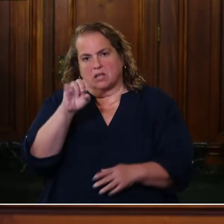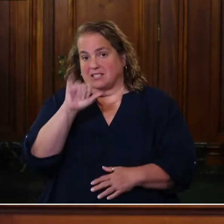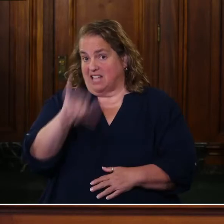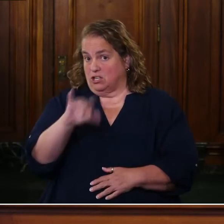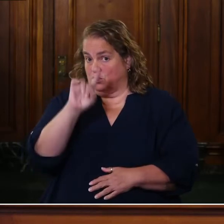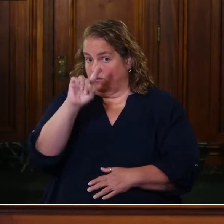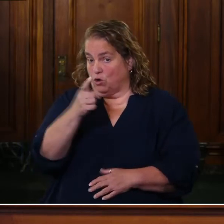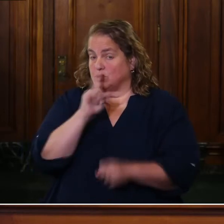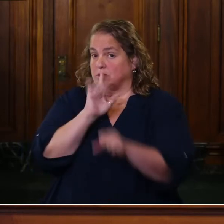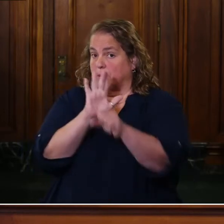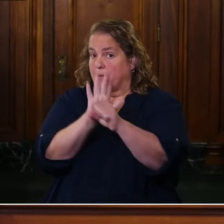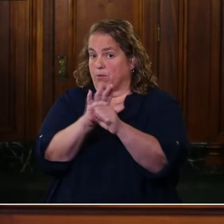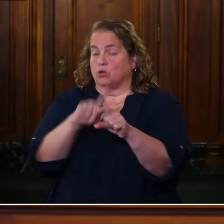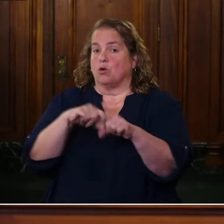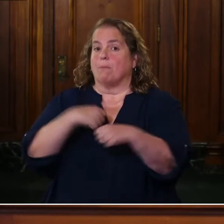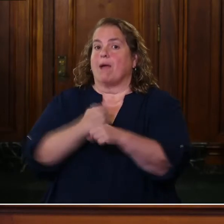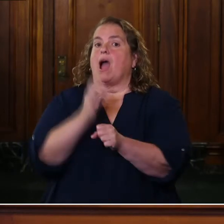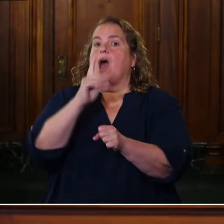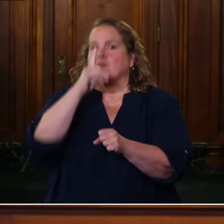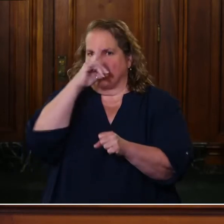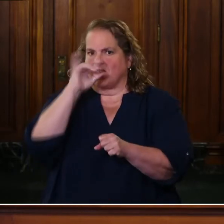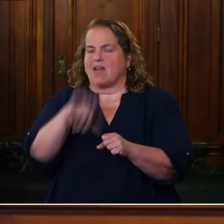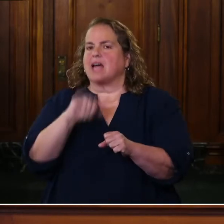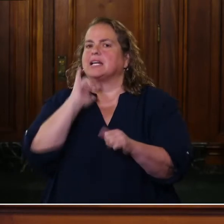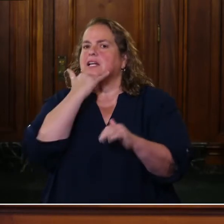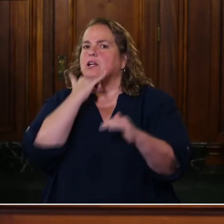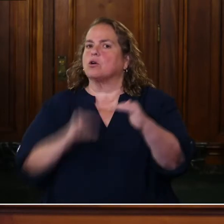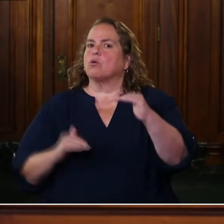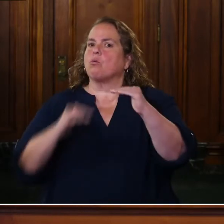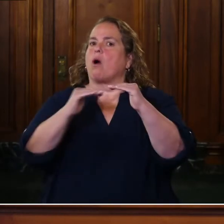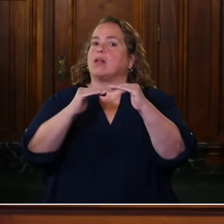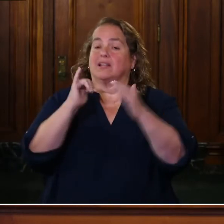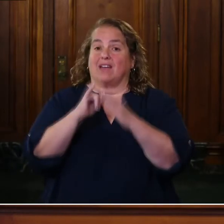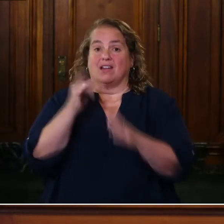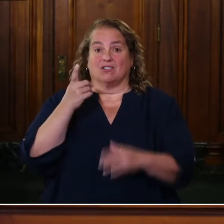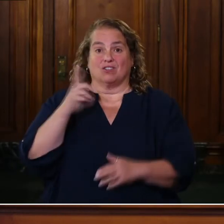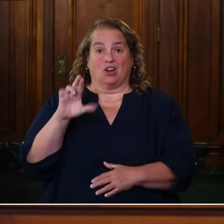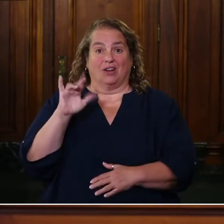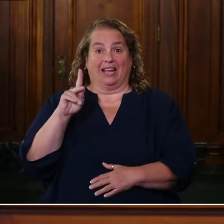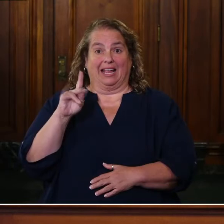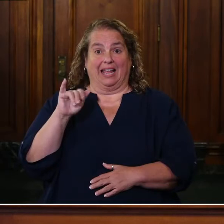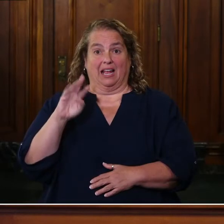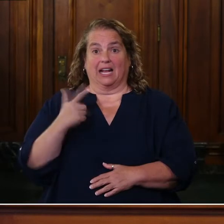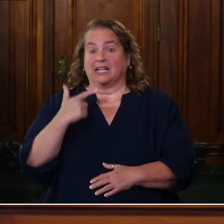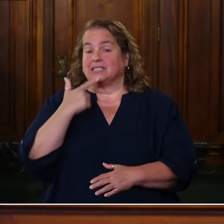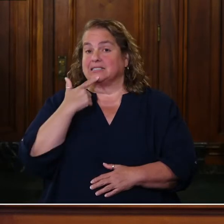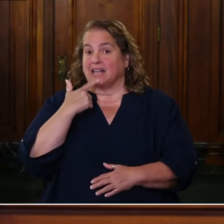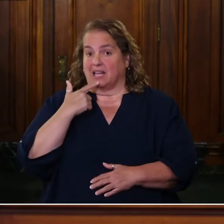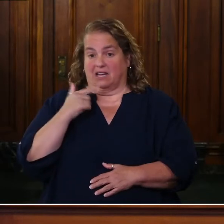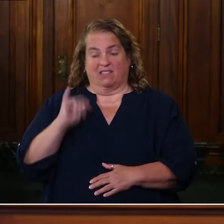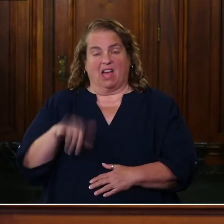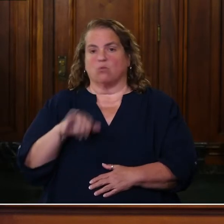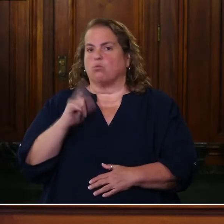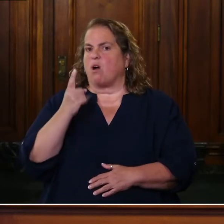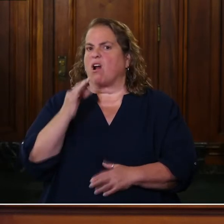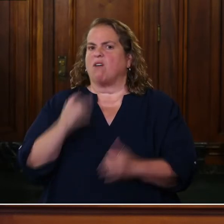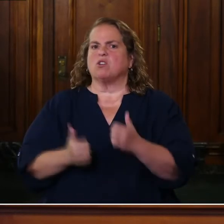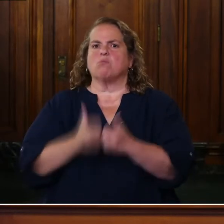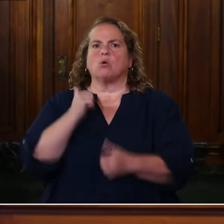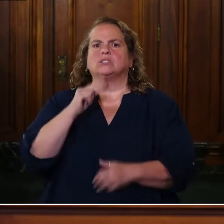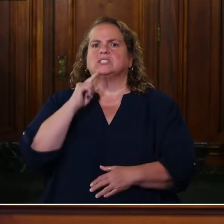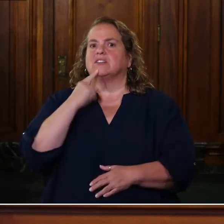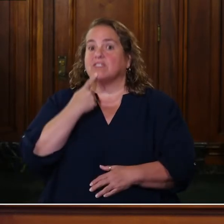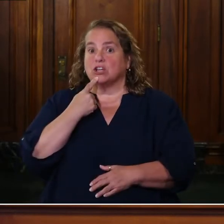And making up for that inequality that Dr. King said was one of the most severe, and that's inequality in healthcare.